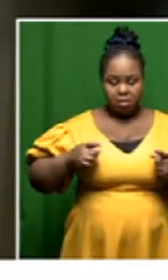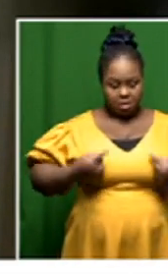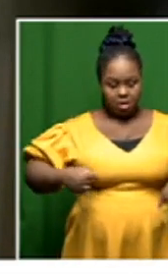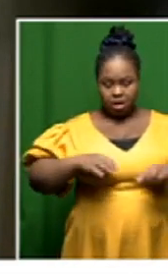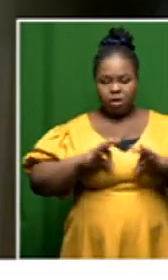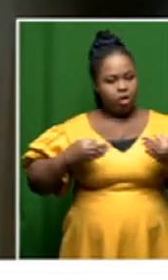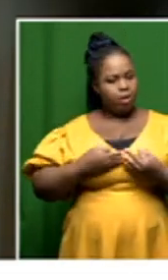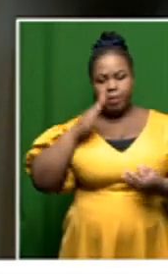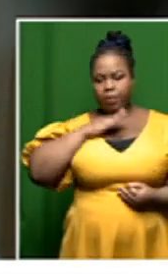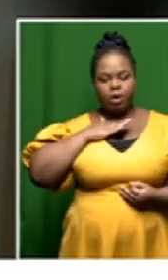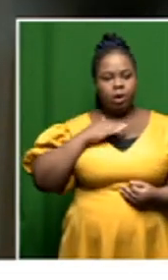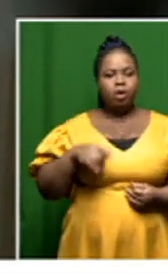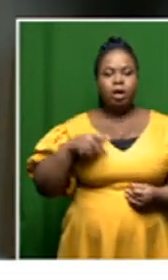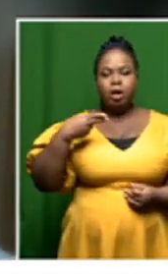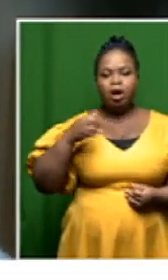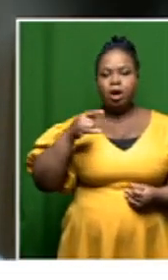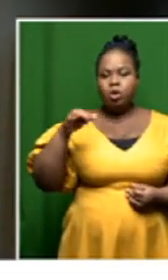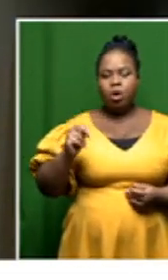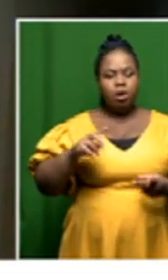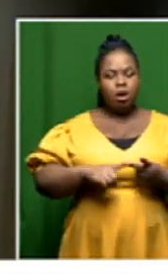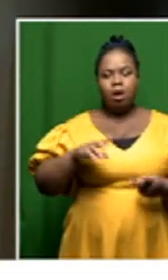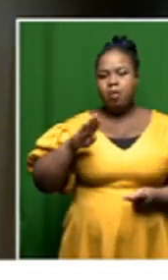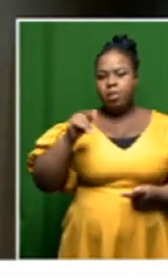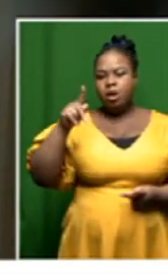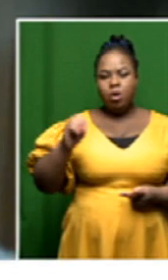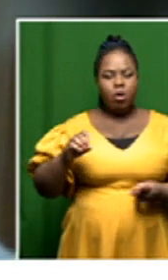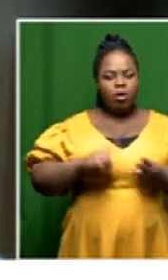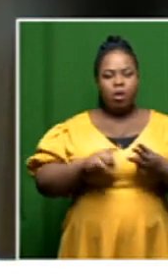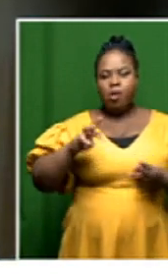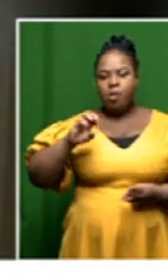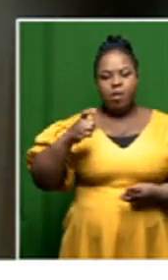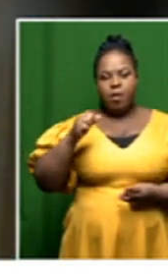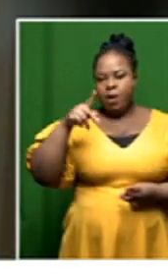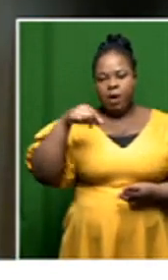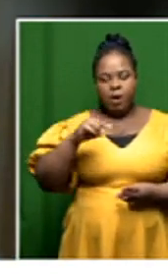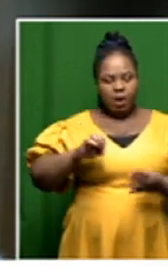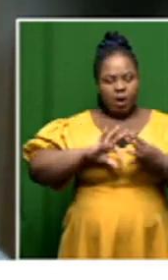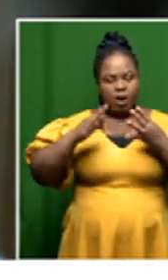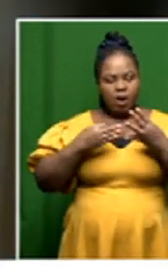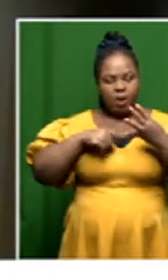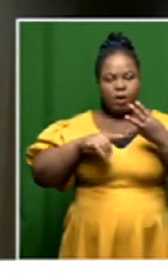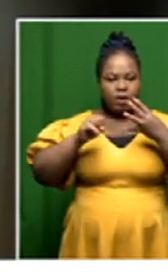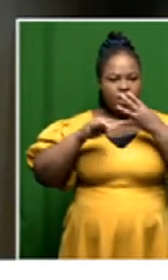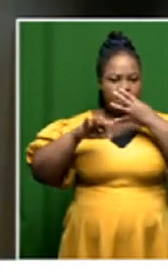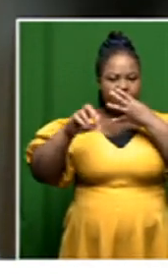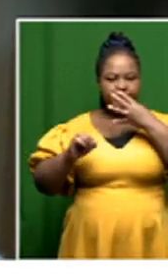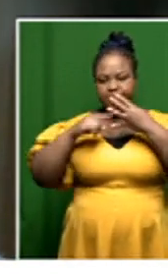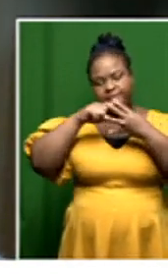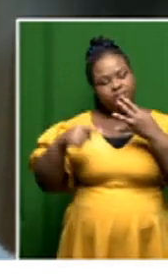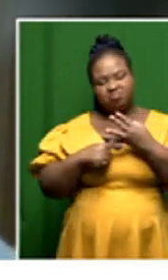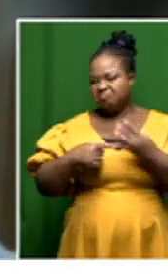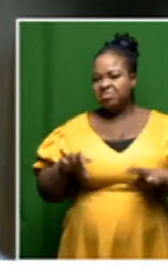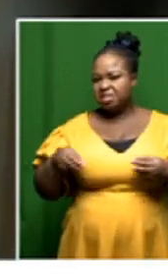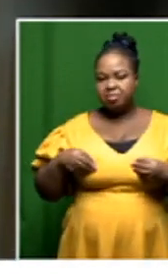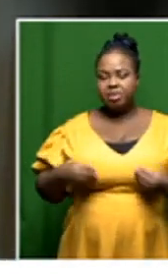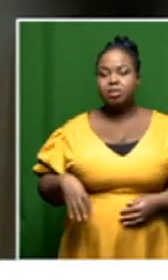family i'm sure the harun family and the miko family and the mpenge family and the simelane family and